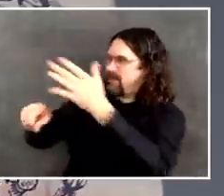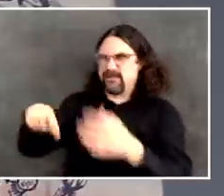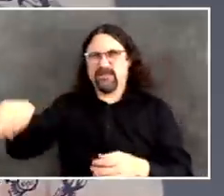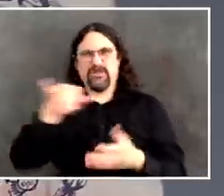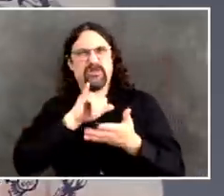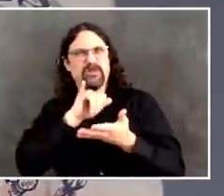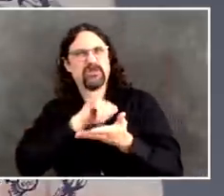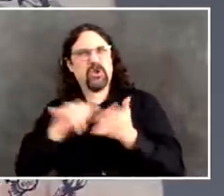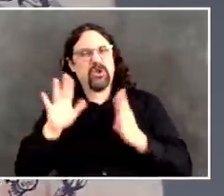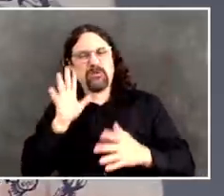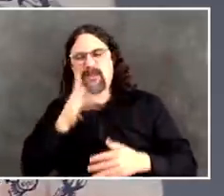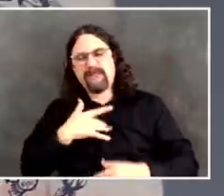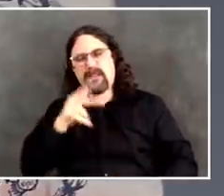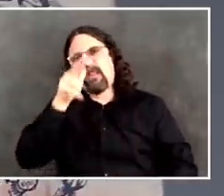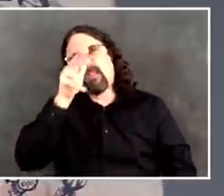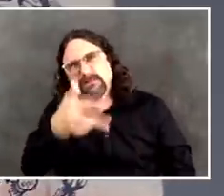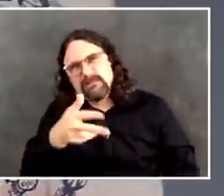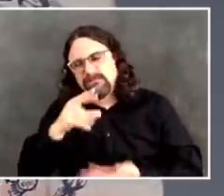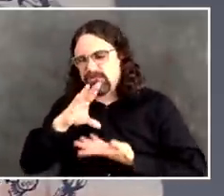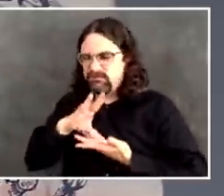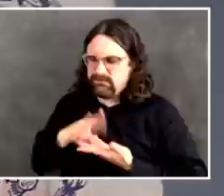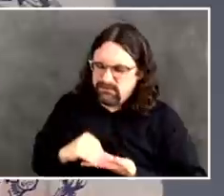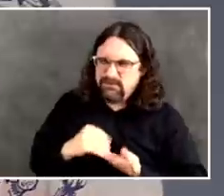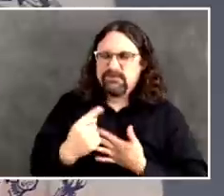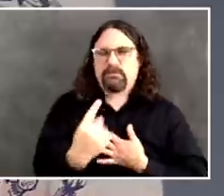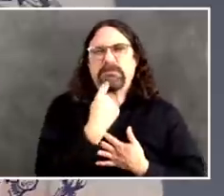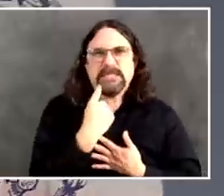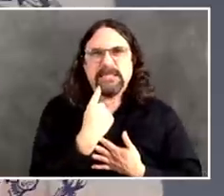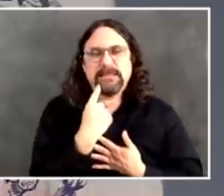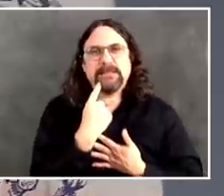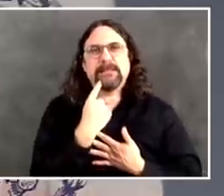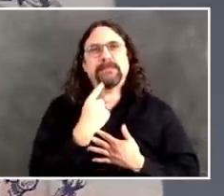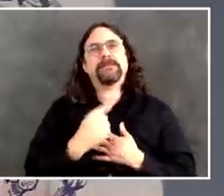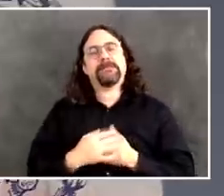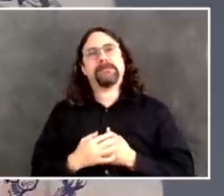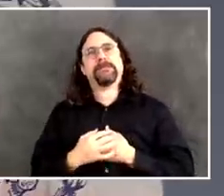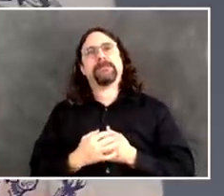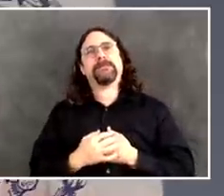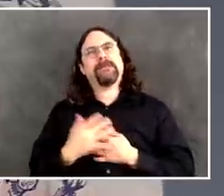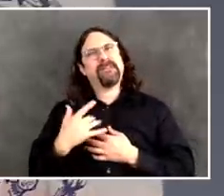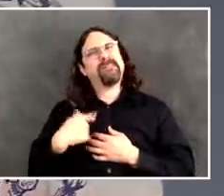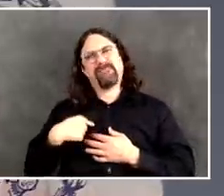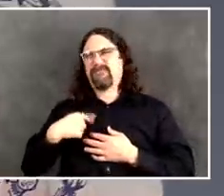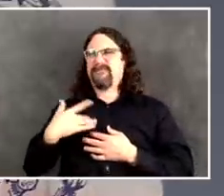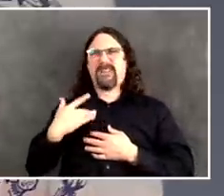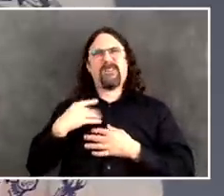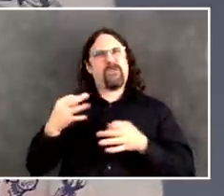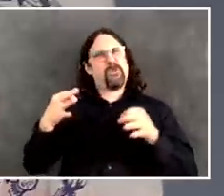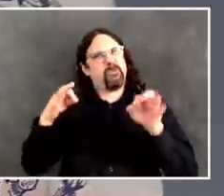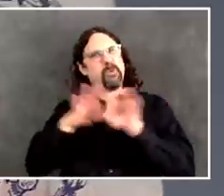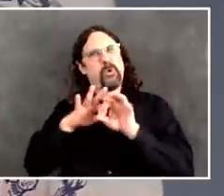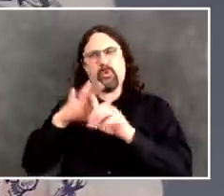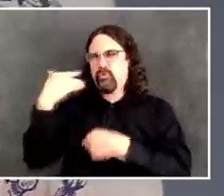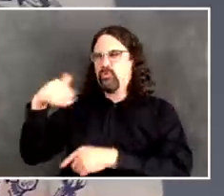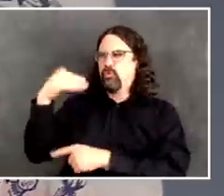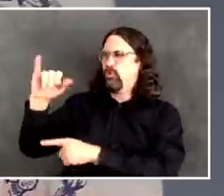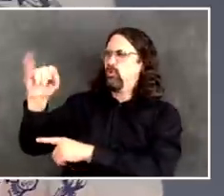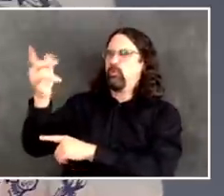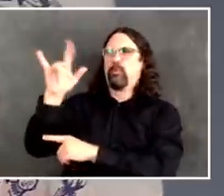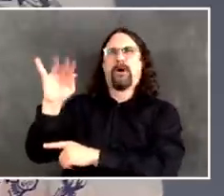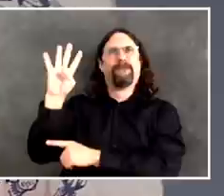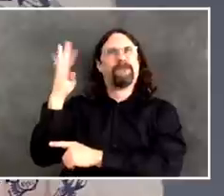is truly universal. And it's something that we should not go without. Now, what